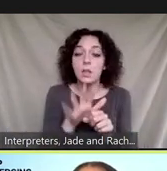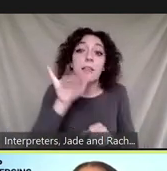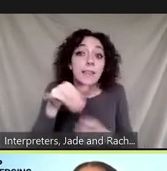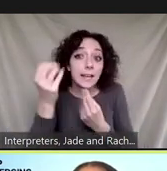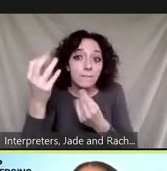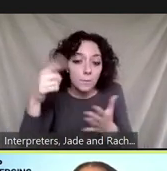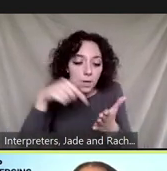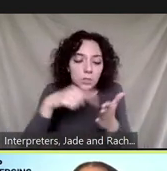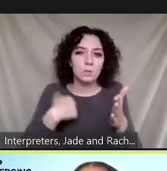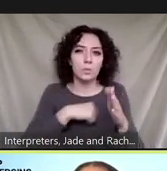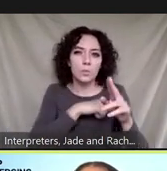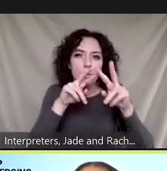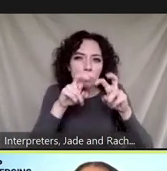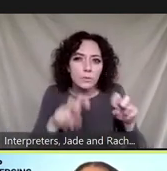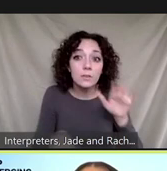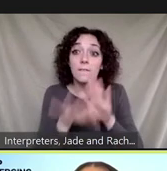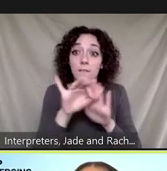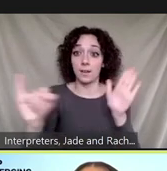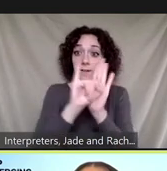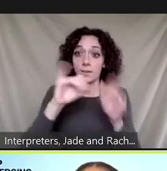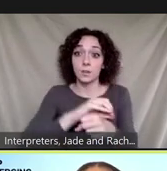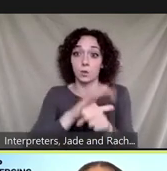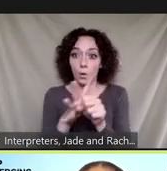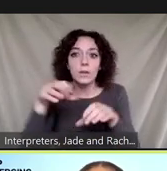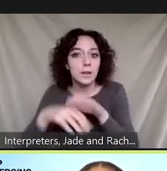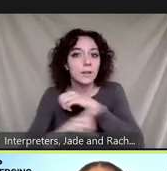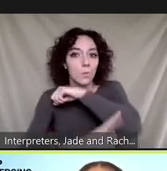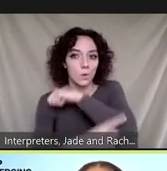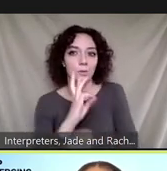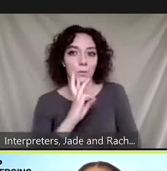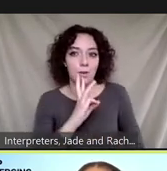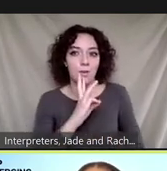detect the presence of sars code 2 in wastewater next slide